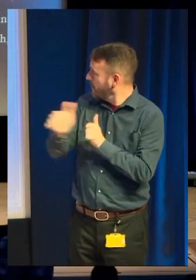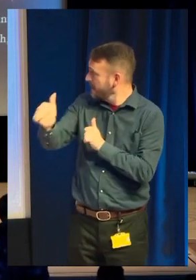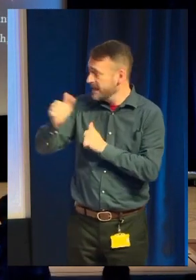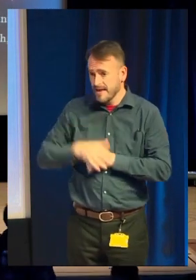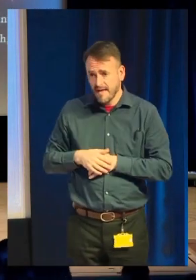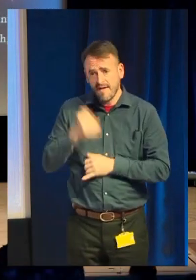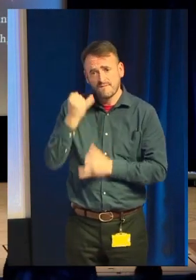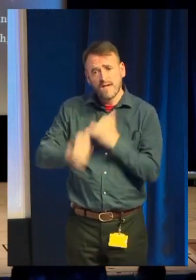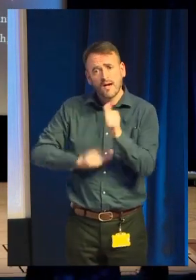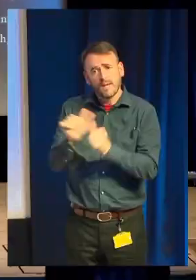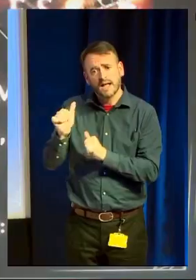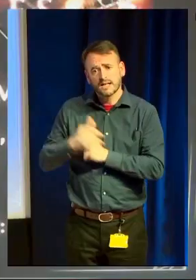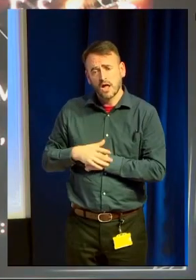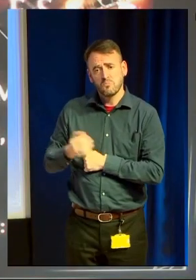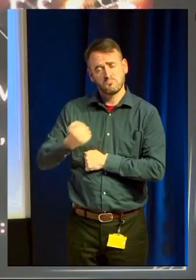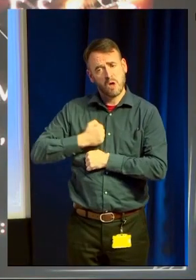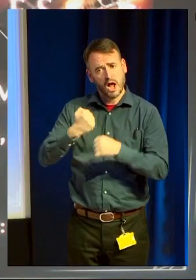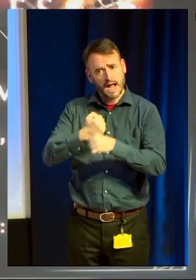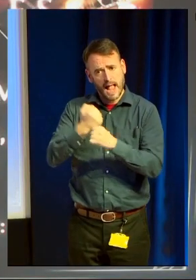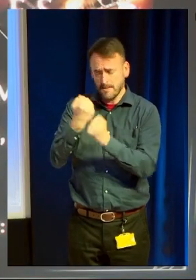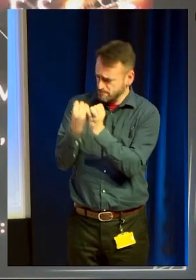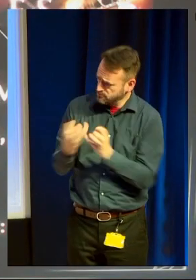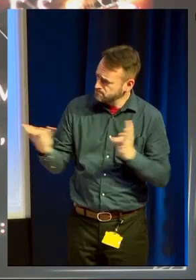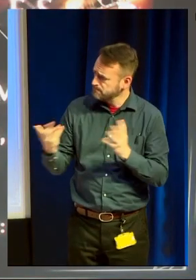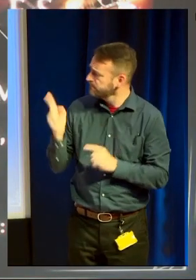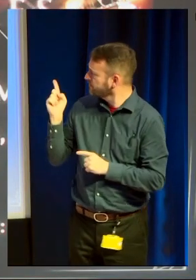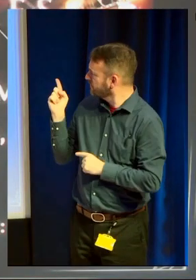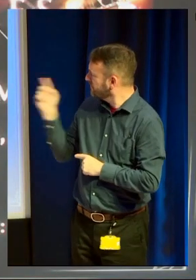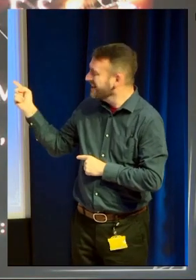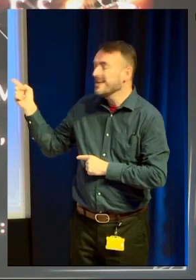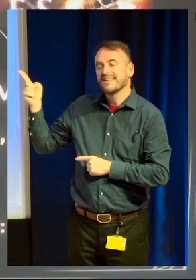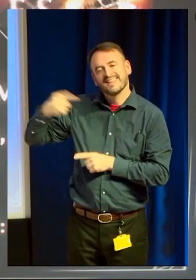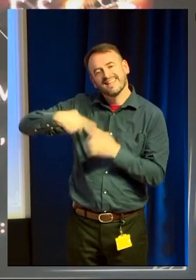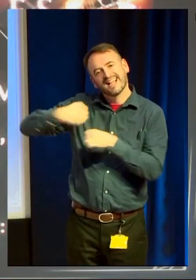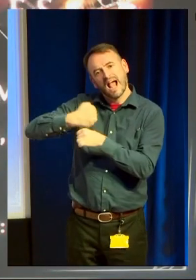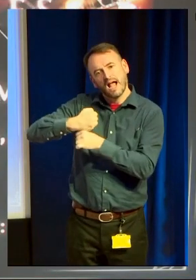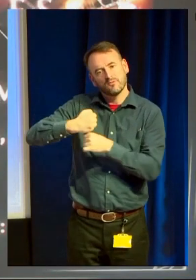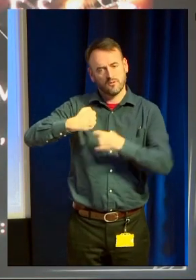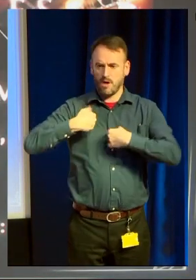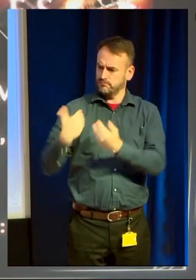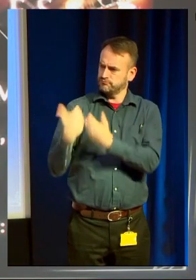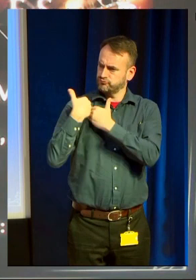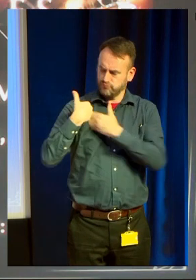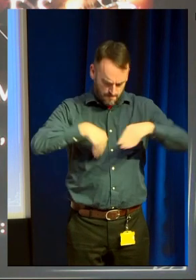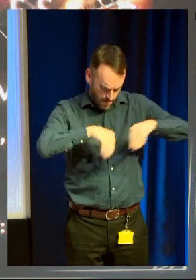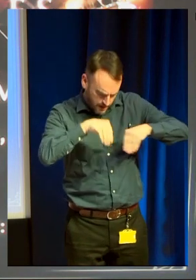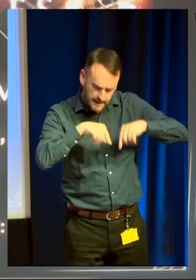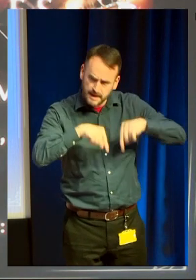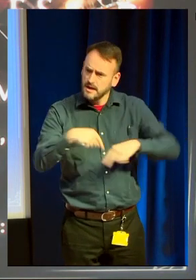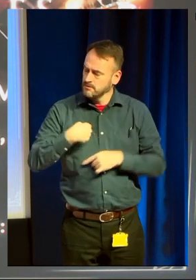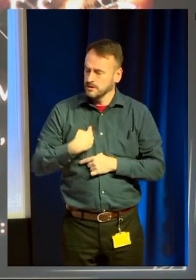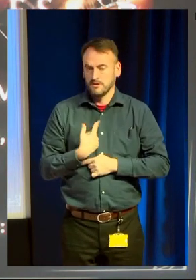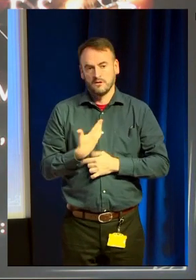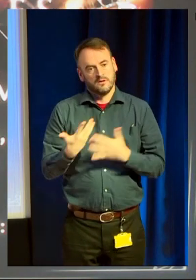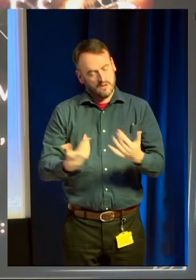This is what we do. This is marketing these games is what I do. And I spend a lot of time thinking